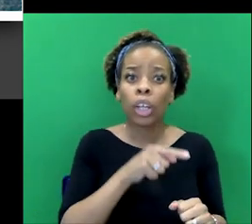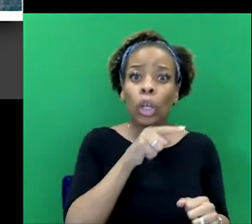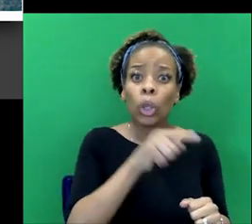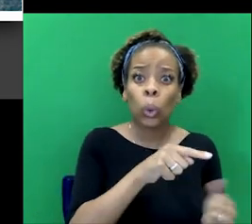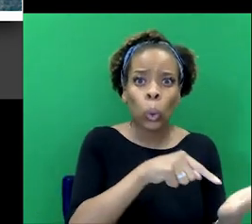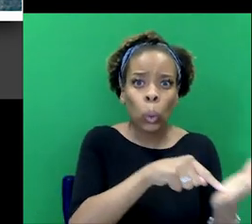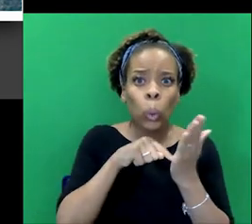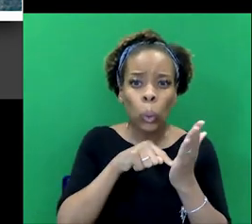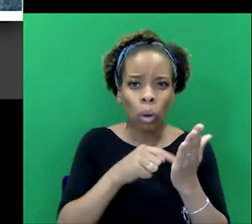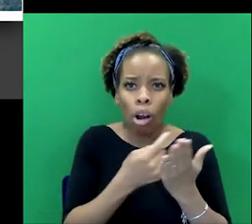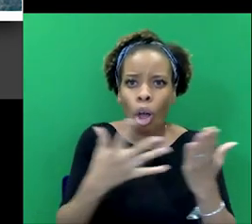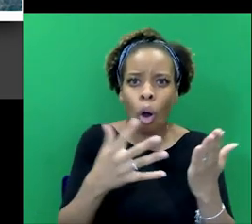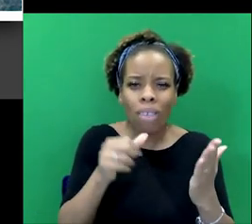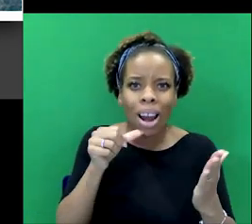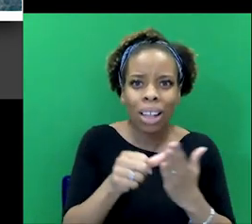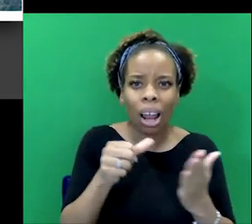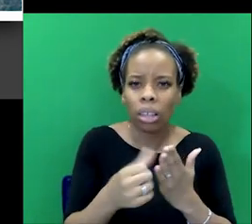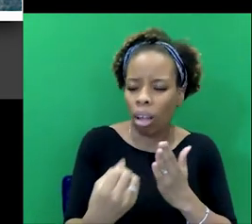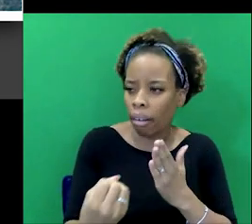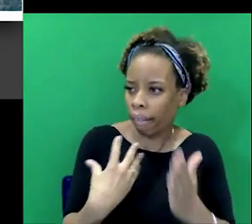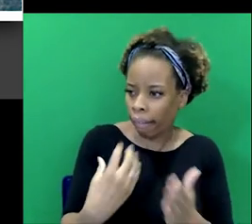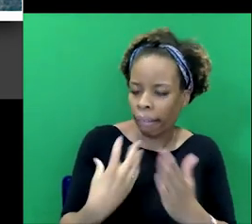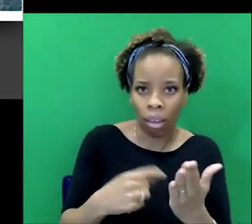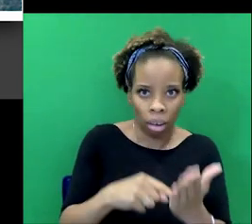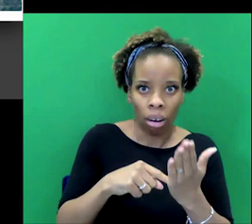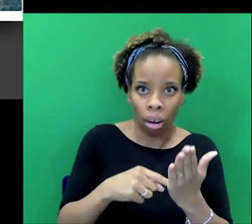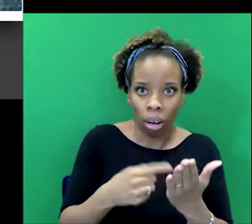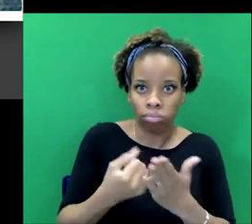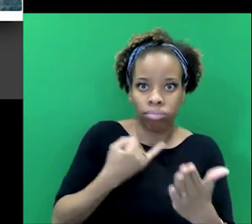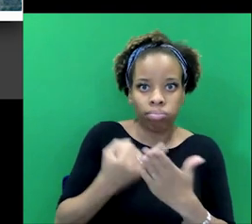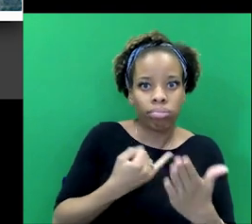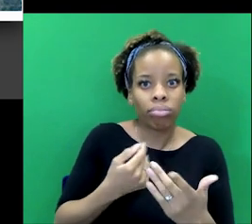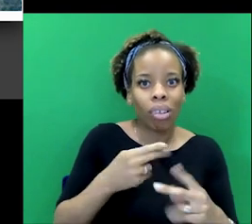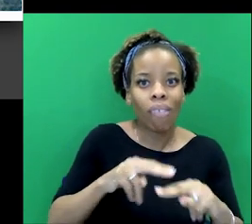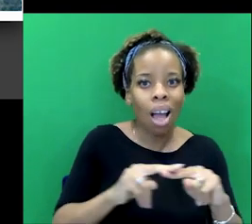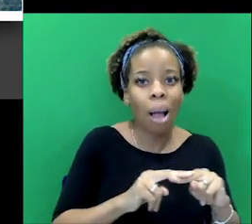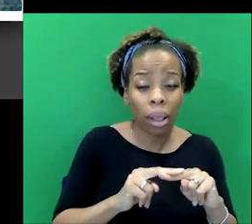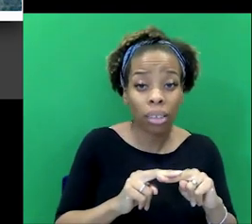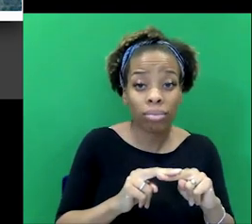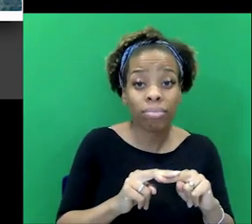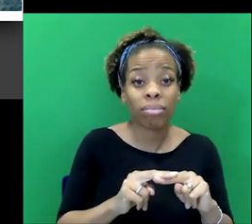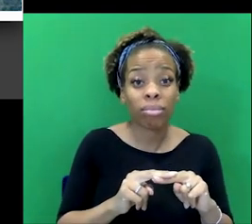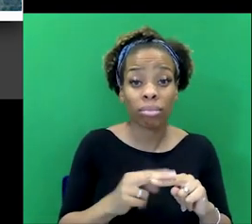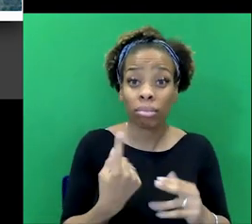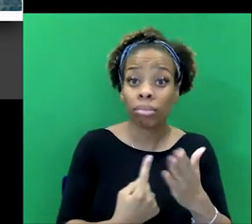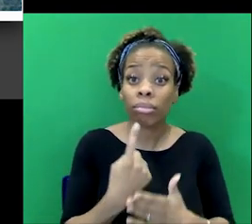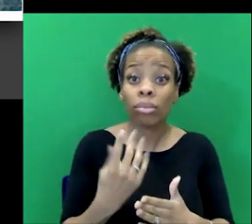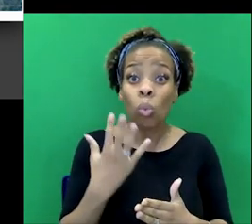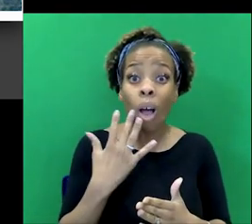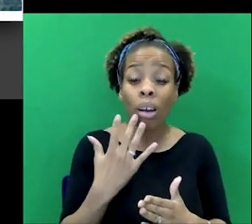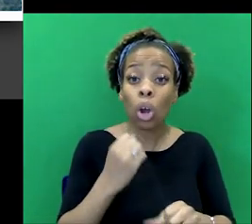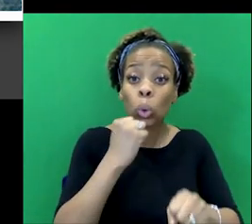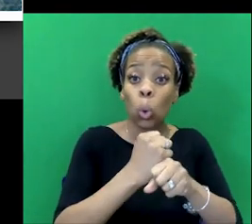poison pen letters that they. Exactly. So it's, it all starts when George is just 12 years old.